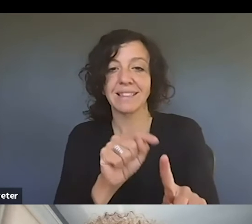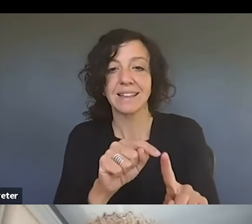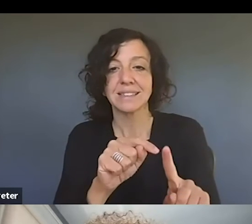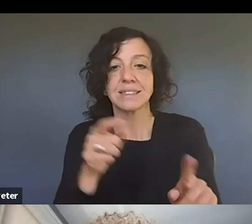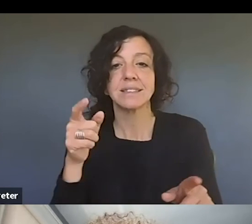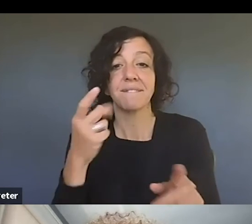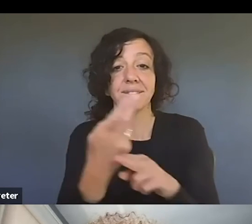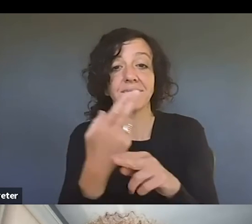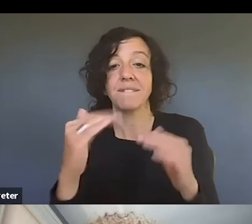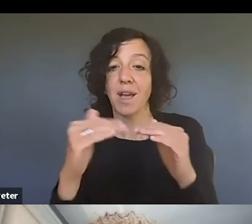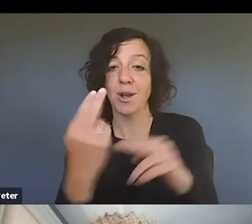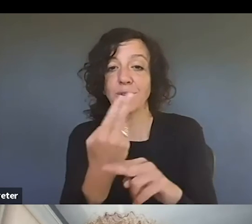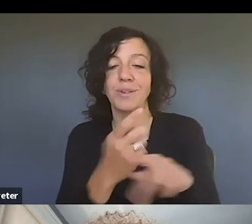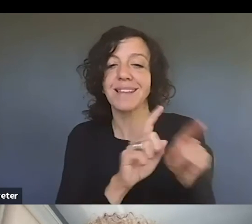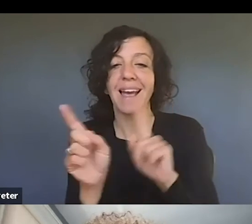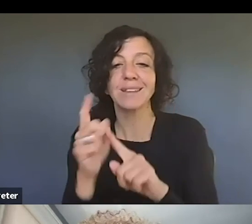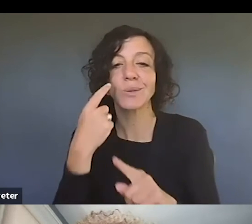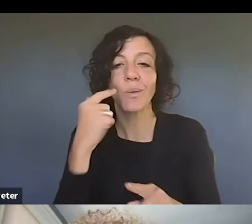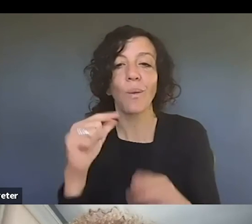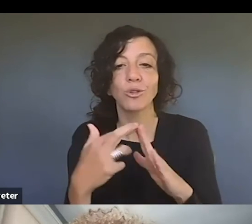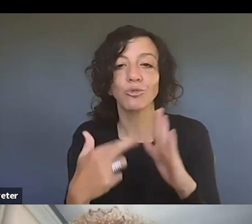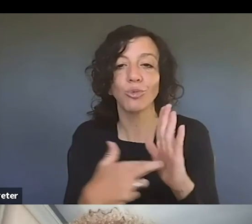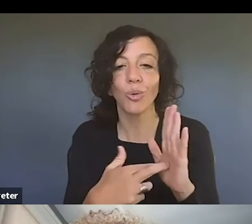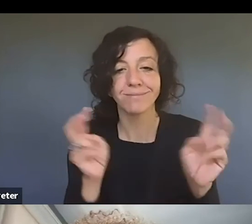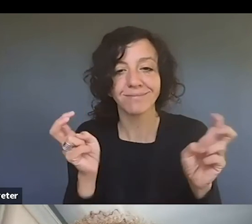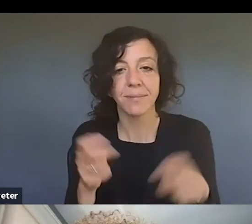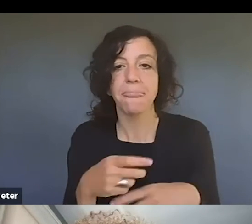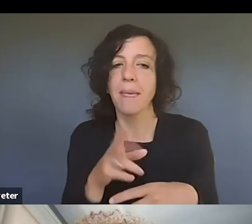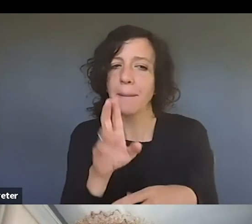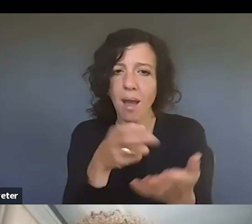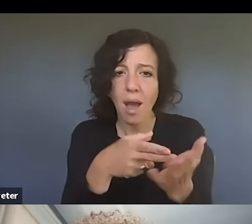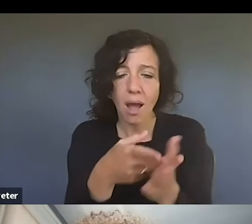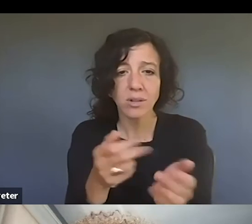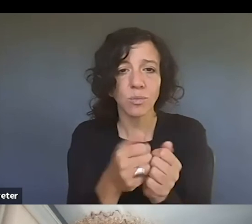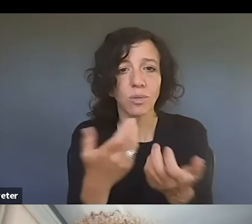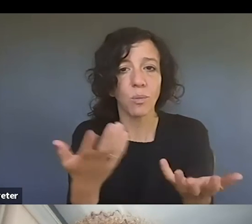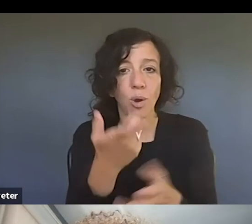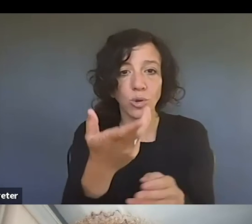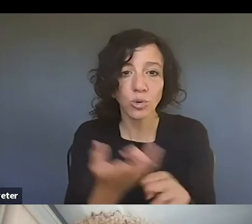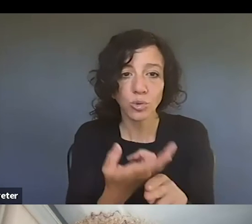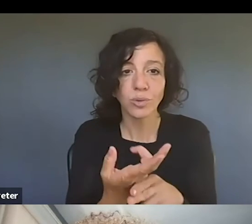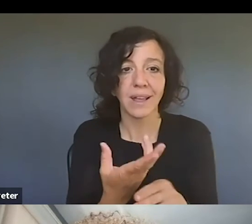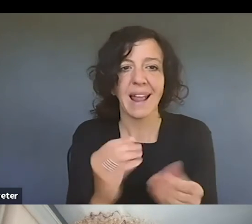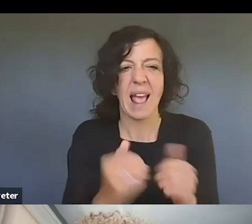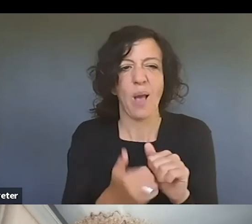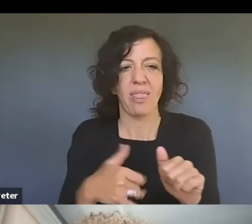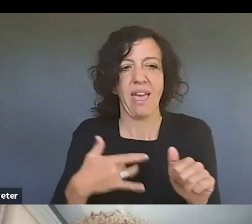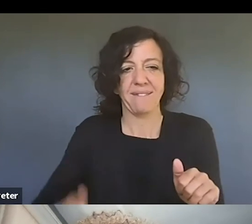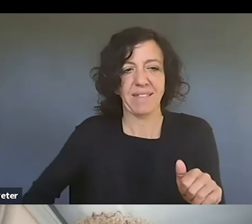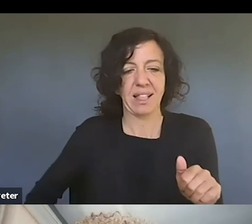of be honest about what you're doing and, and how it, you know, how it feels. Um,